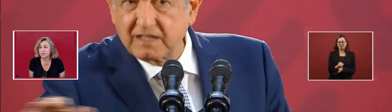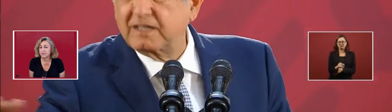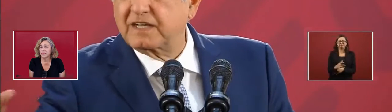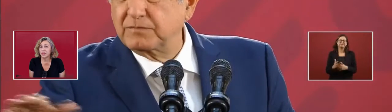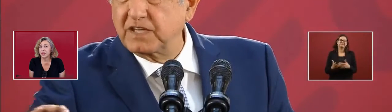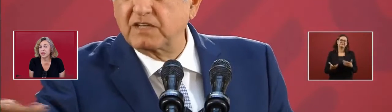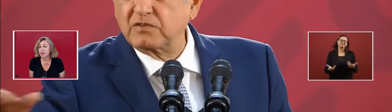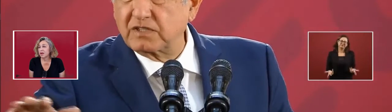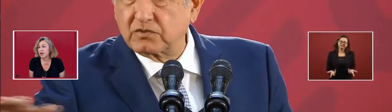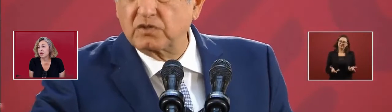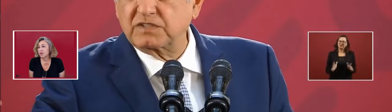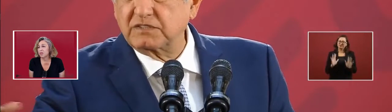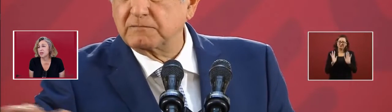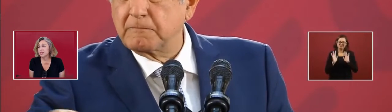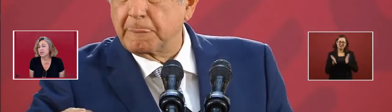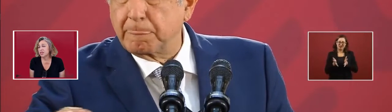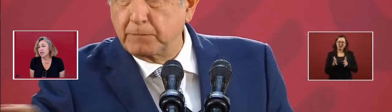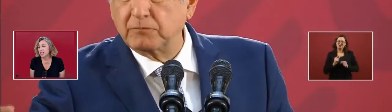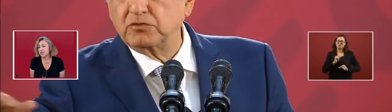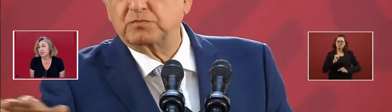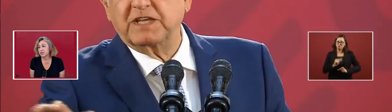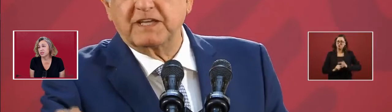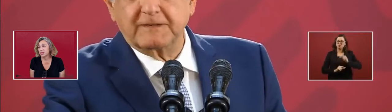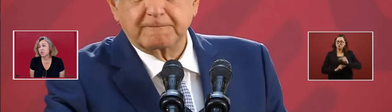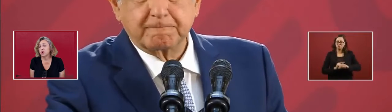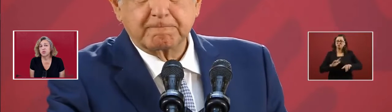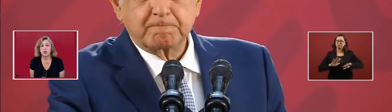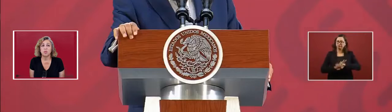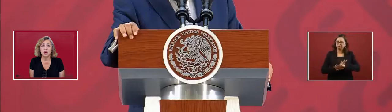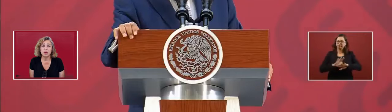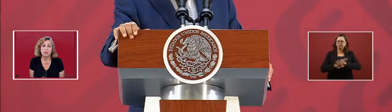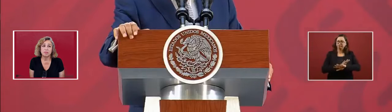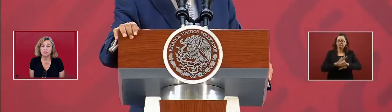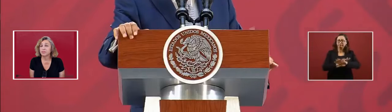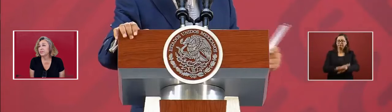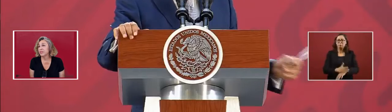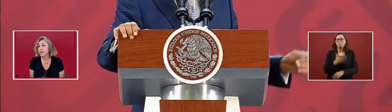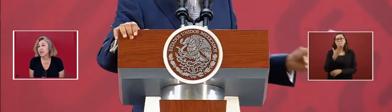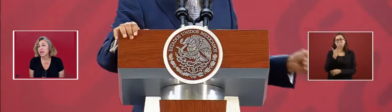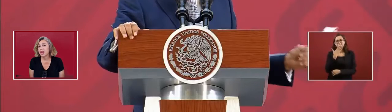are going to change. We're doing well.